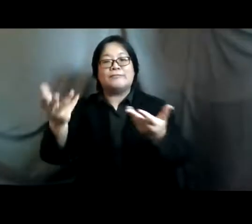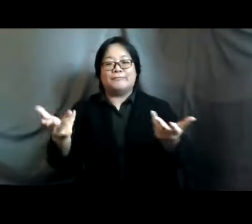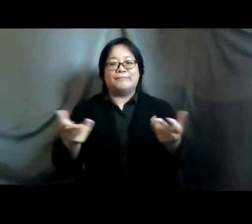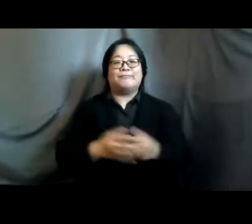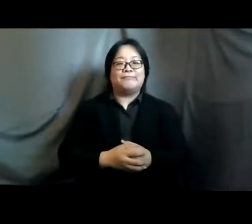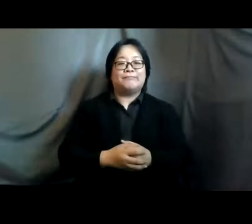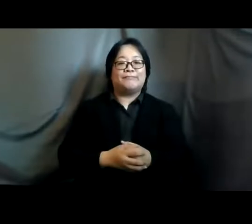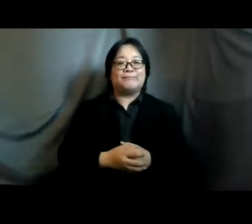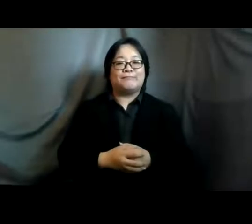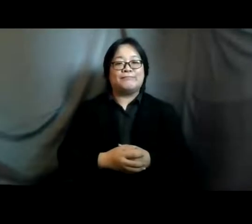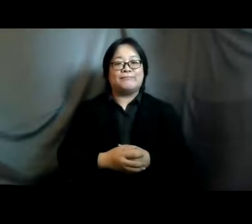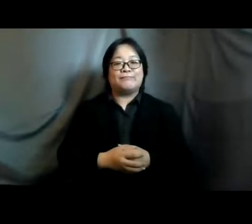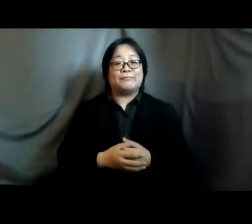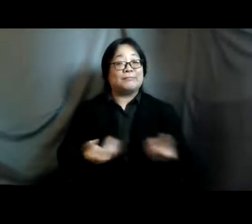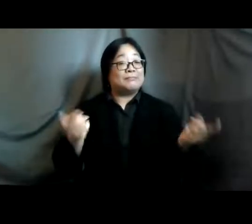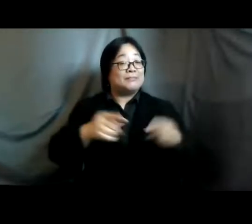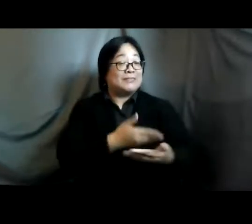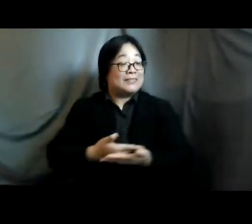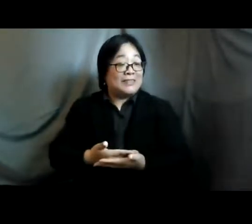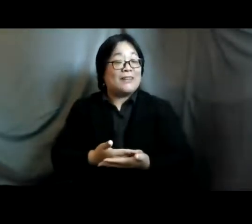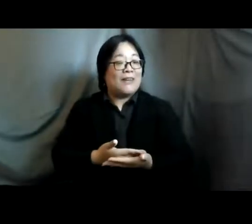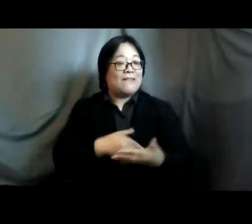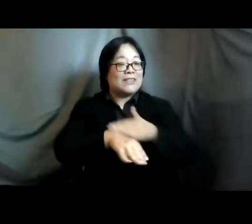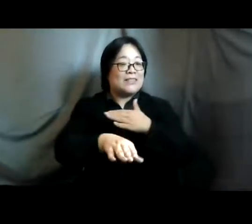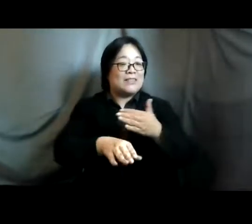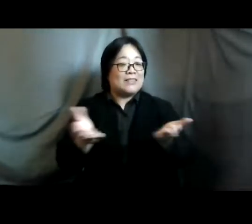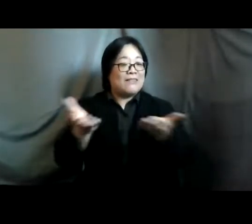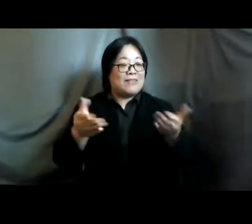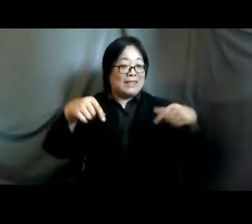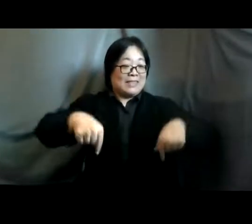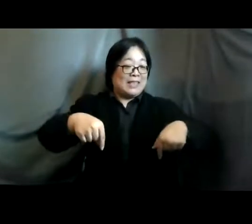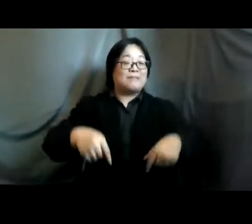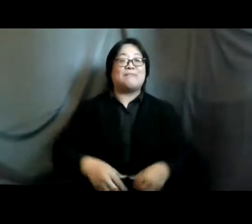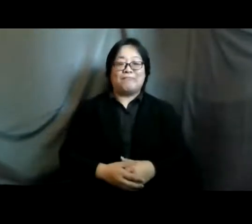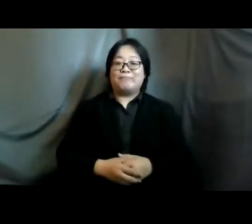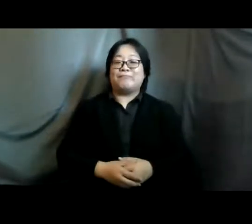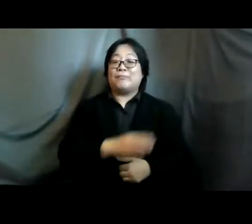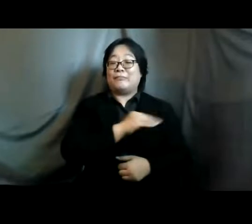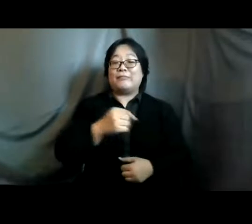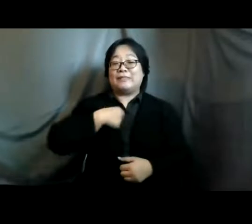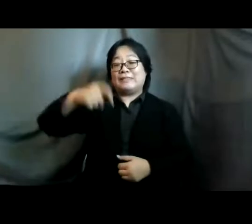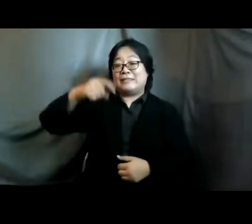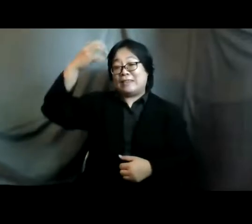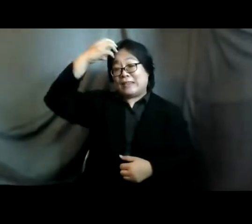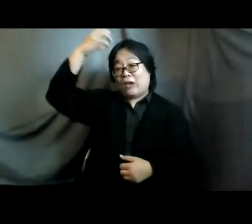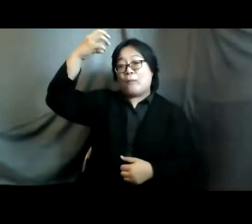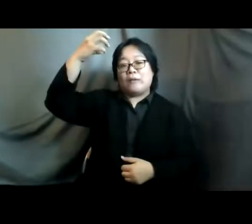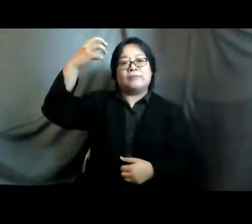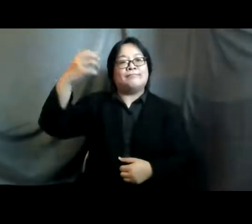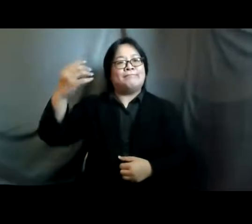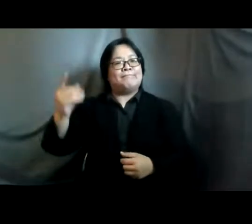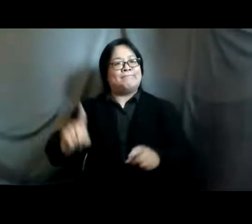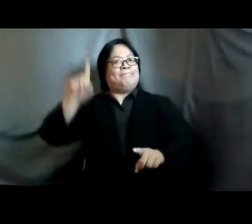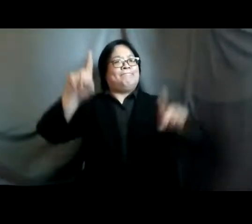time contraceptive services in a timely manner and we need governments to step up and